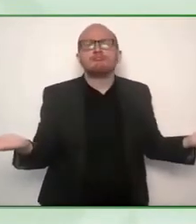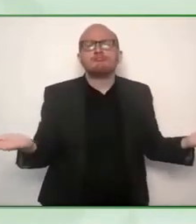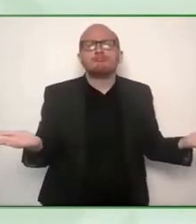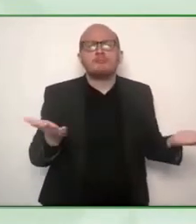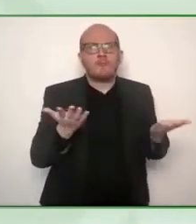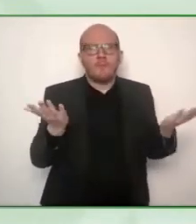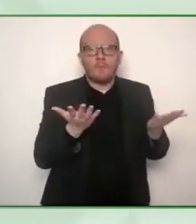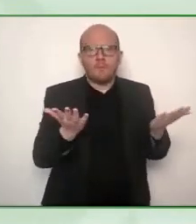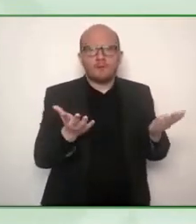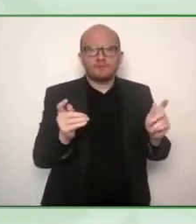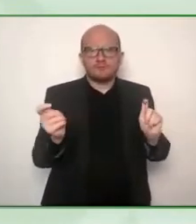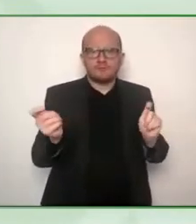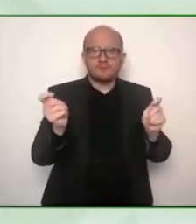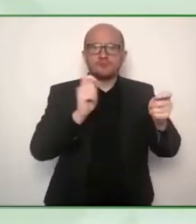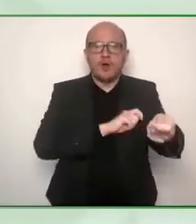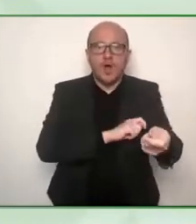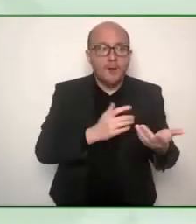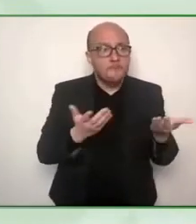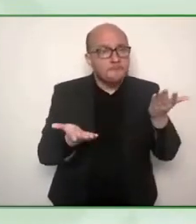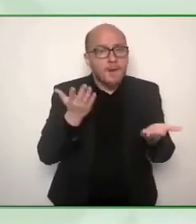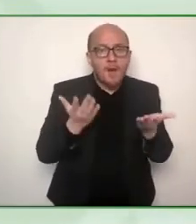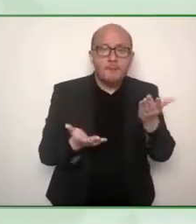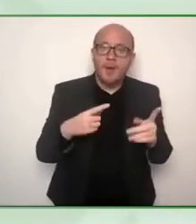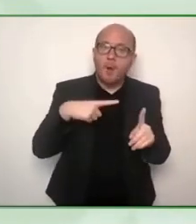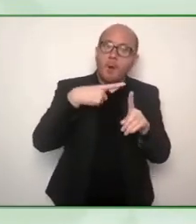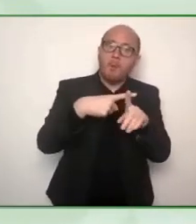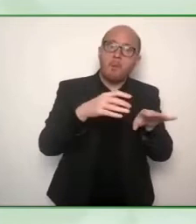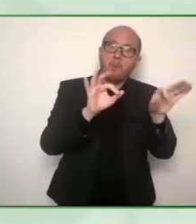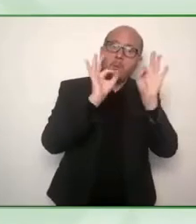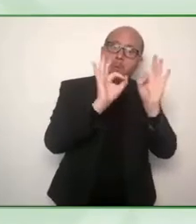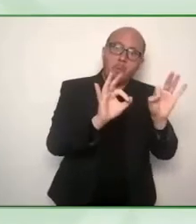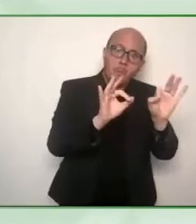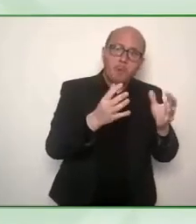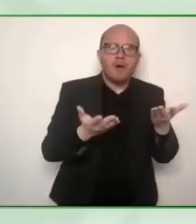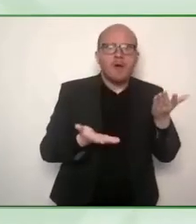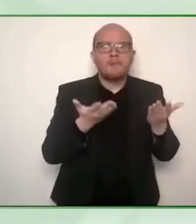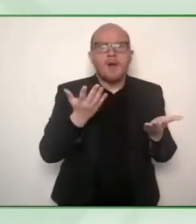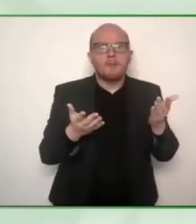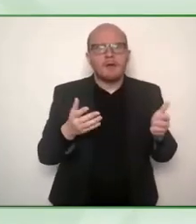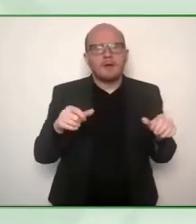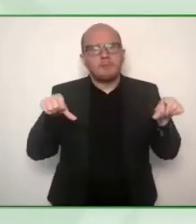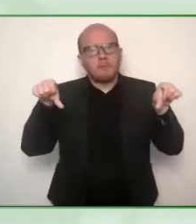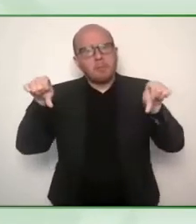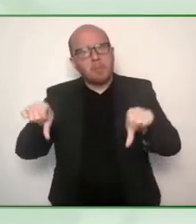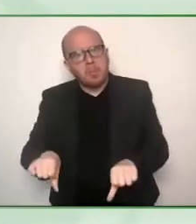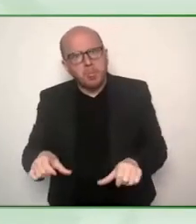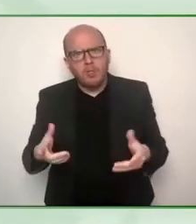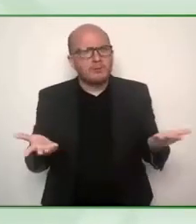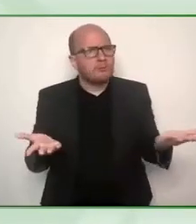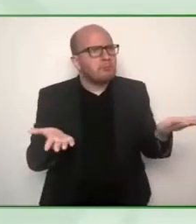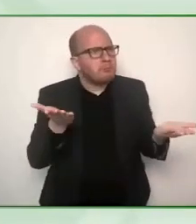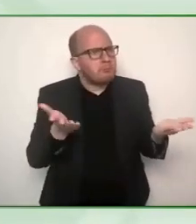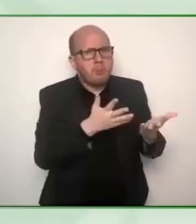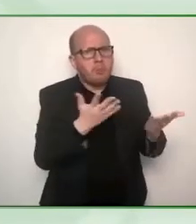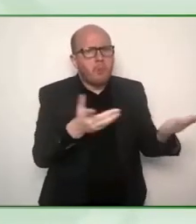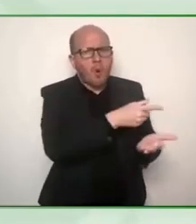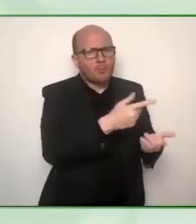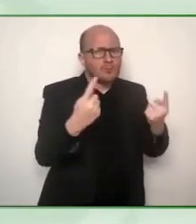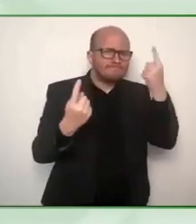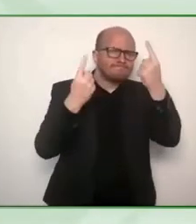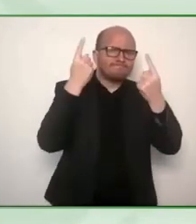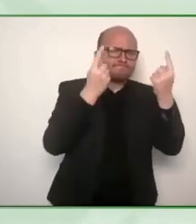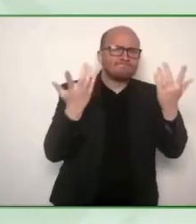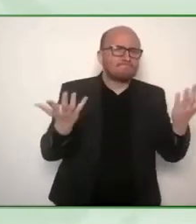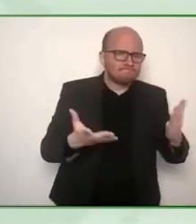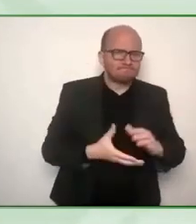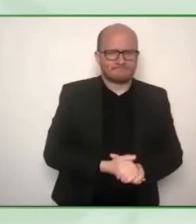negatively and in the latter instance how can we address them? Well one of the biggest changes has been the move